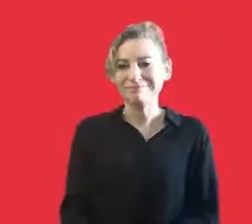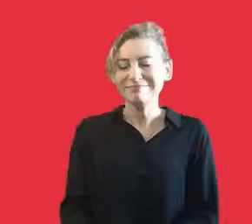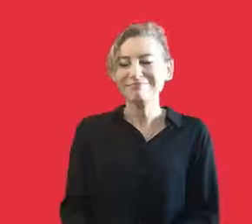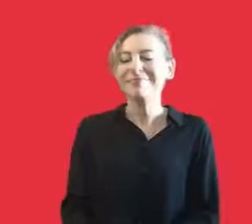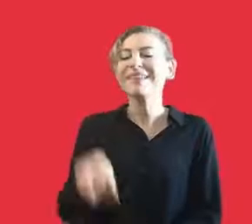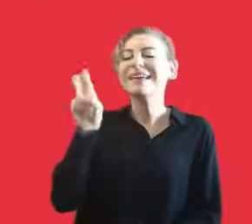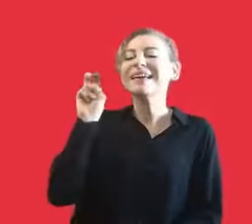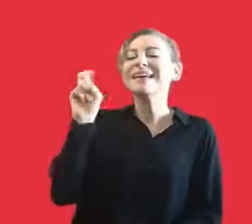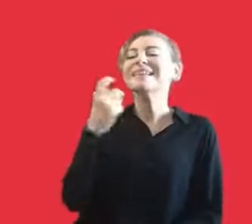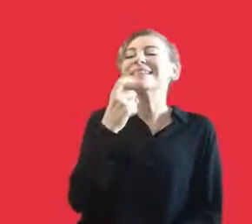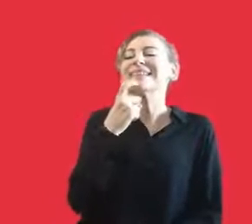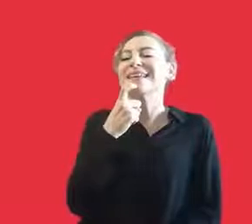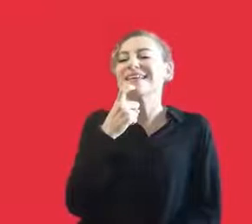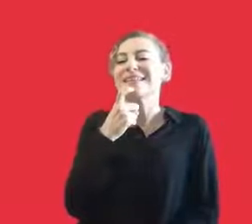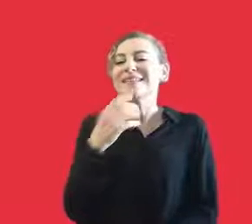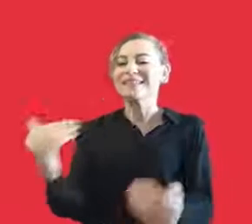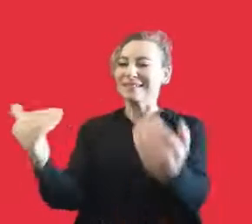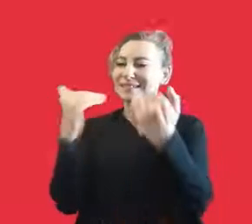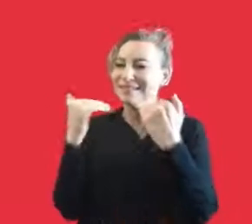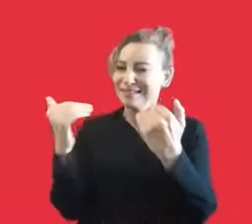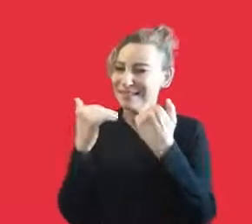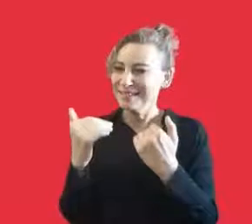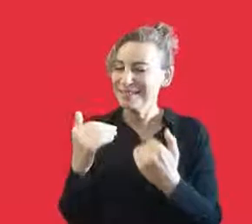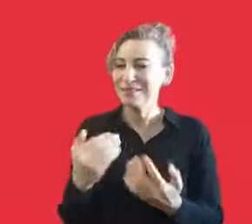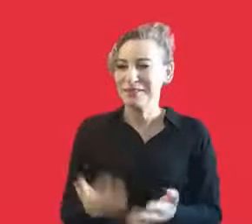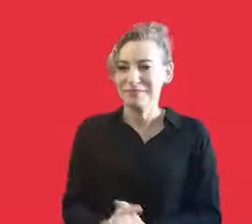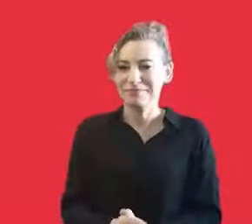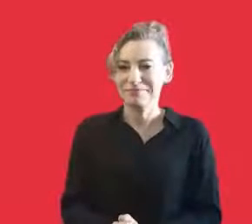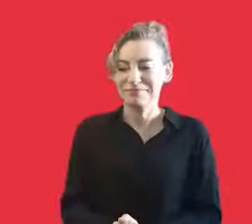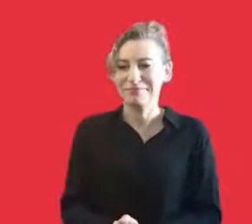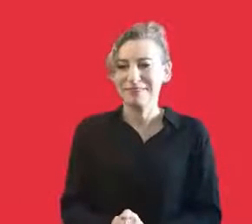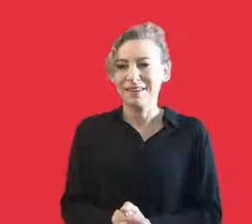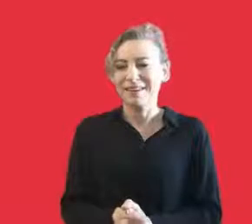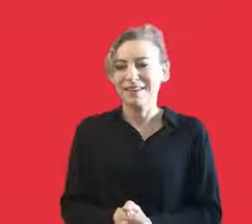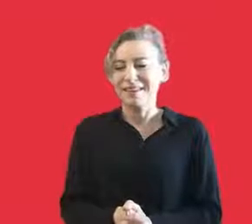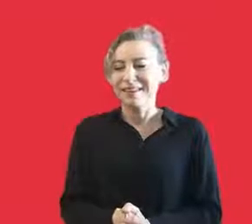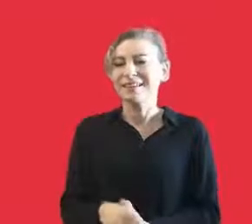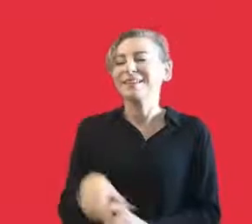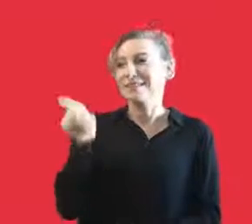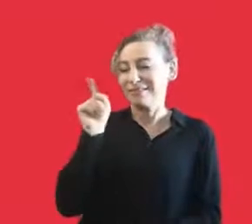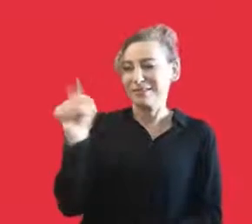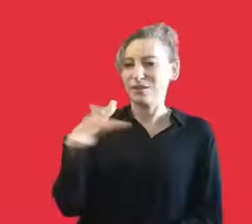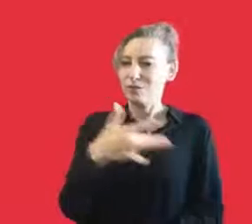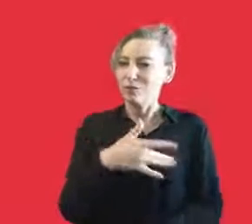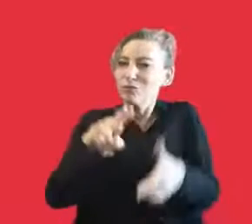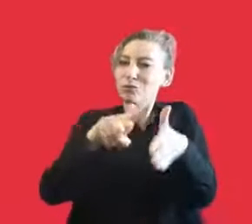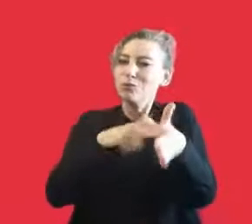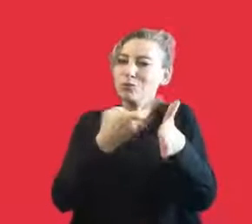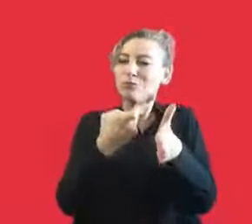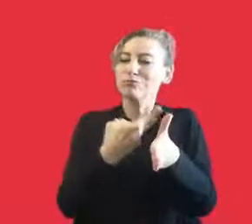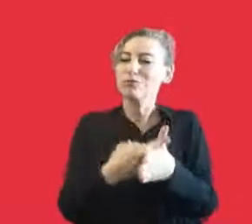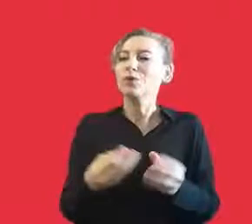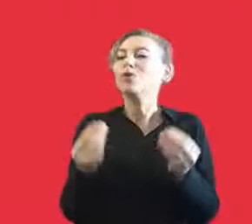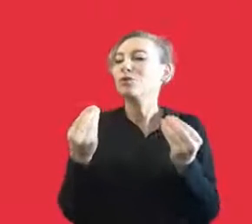someone who provided us our working place. And they